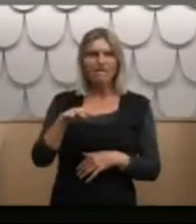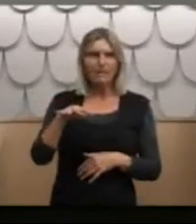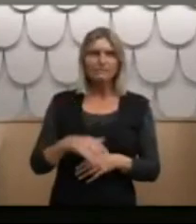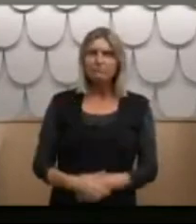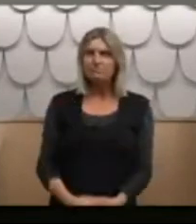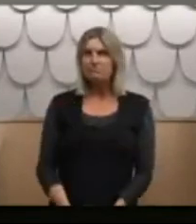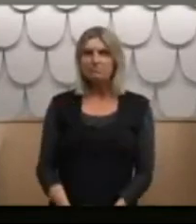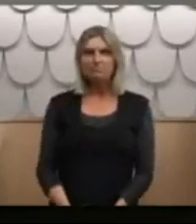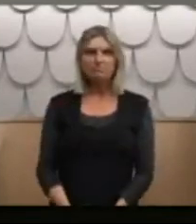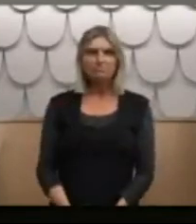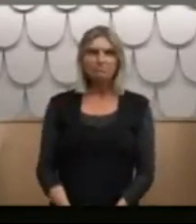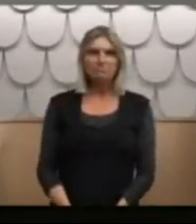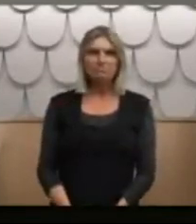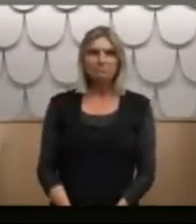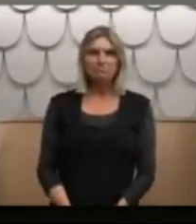Mm-hm.